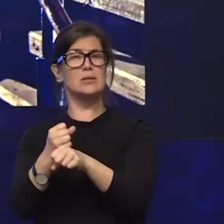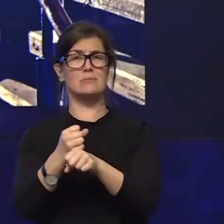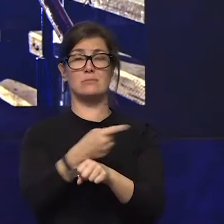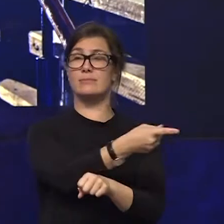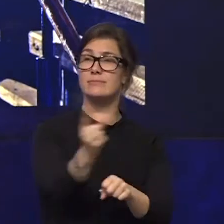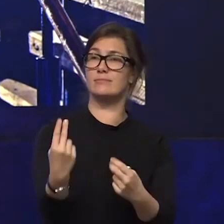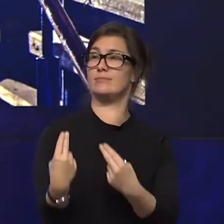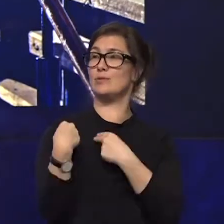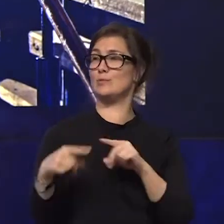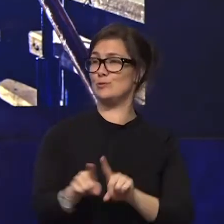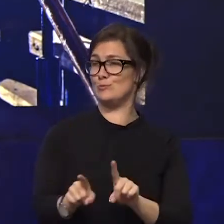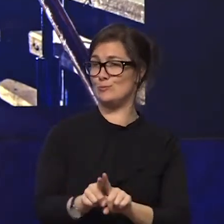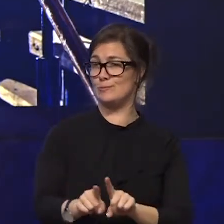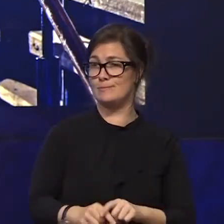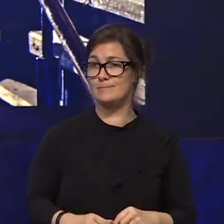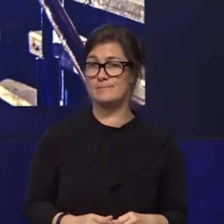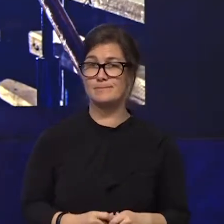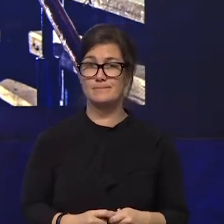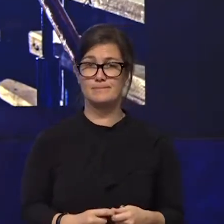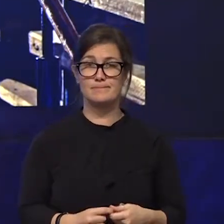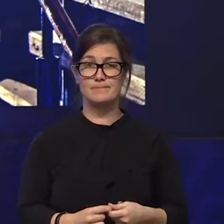because and i'm sure you all know